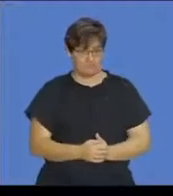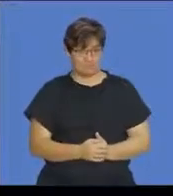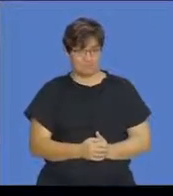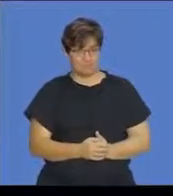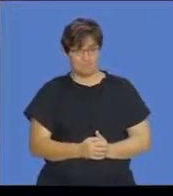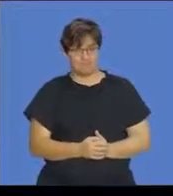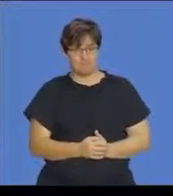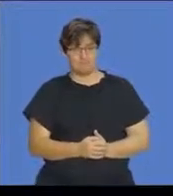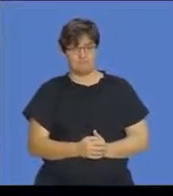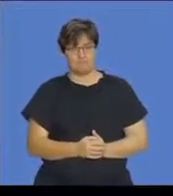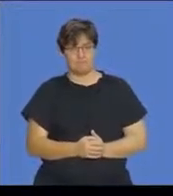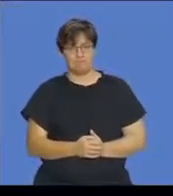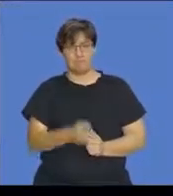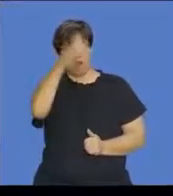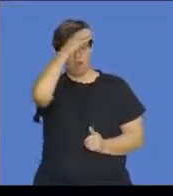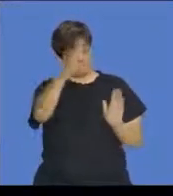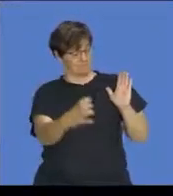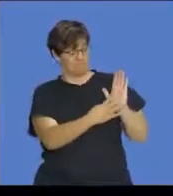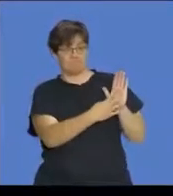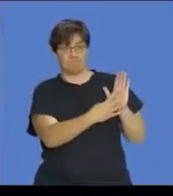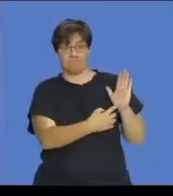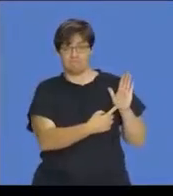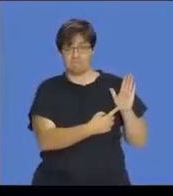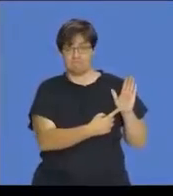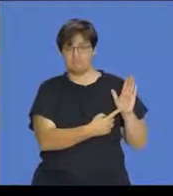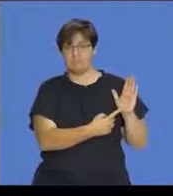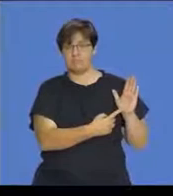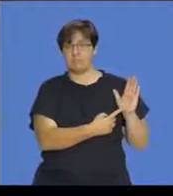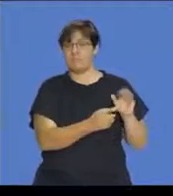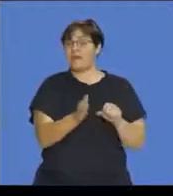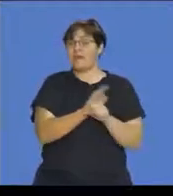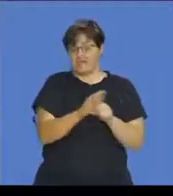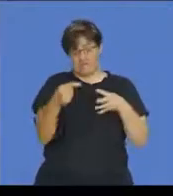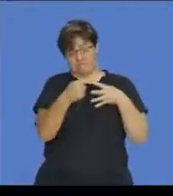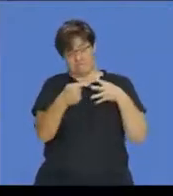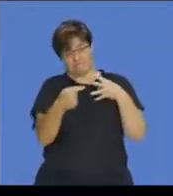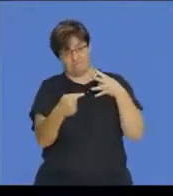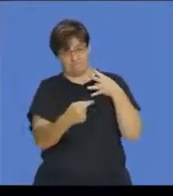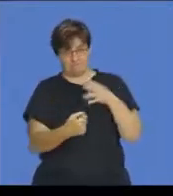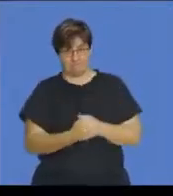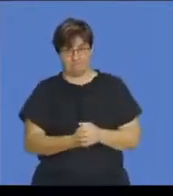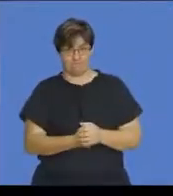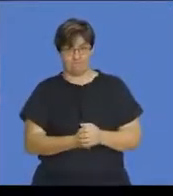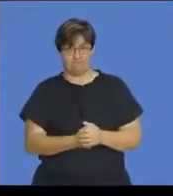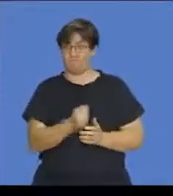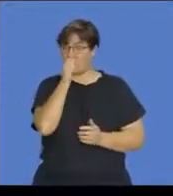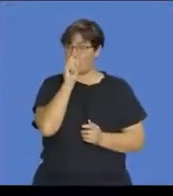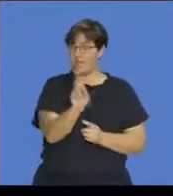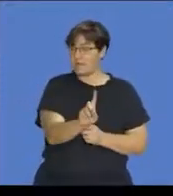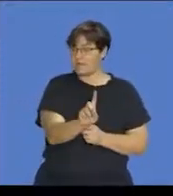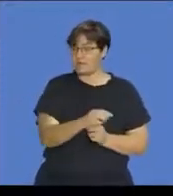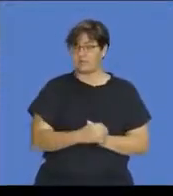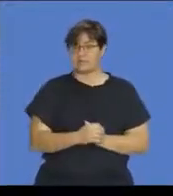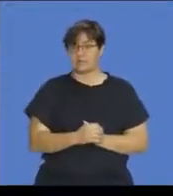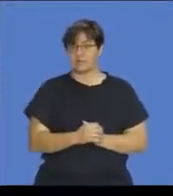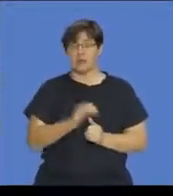So in our concept map here we're going to be covering certain things. We're going to be looking at the idea